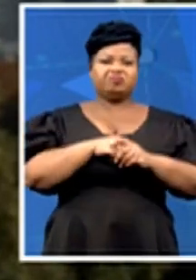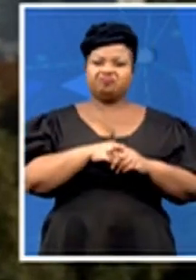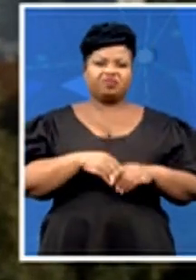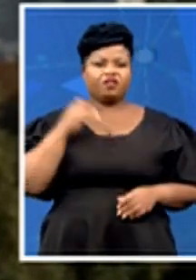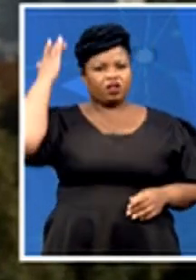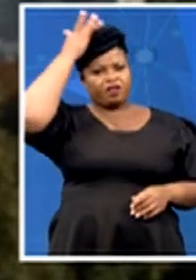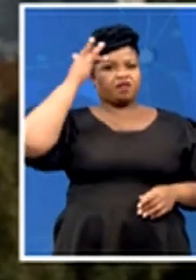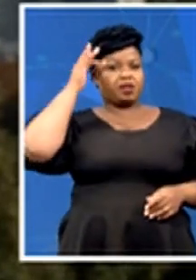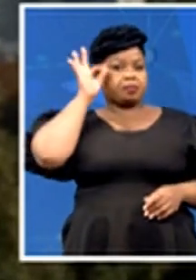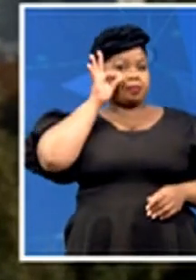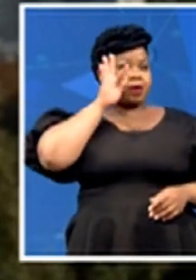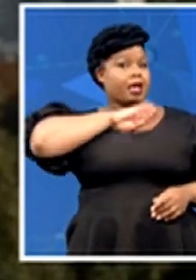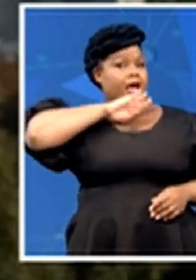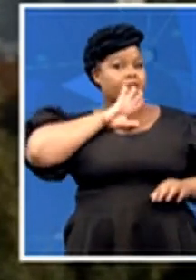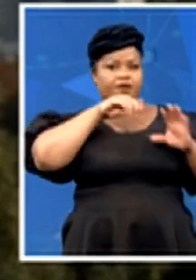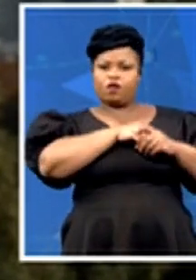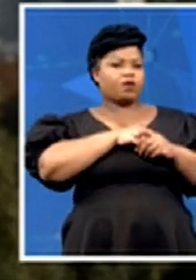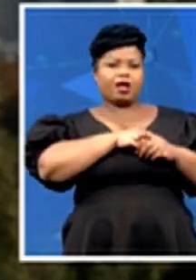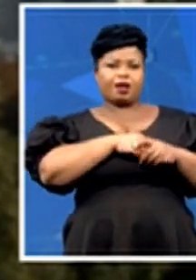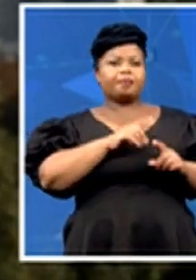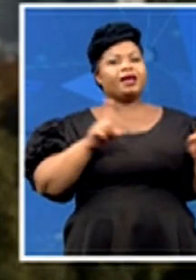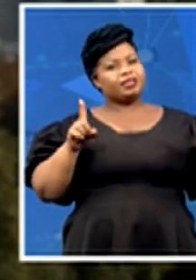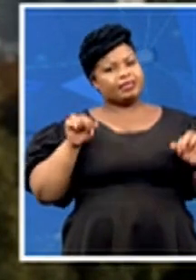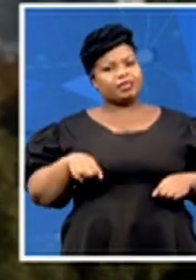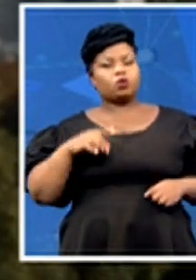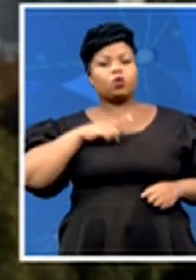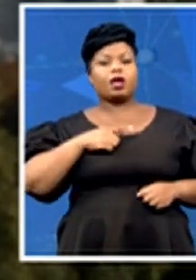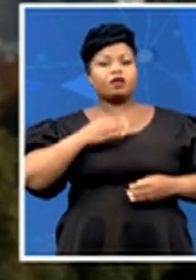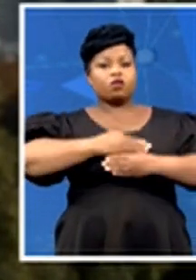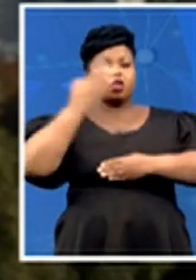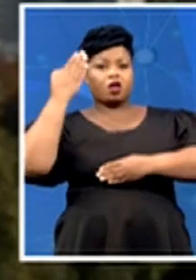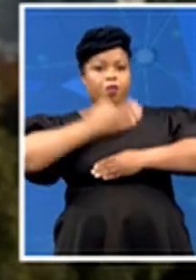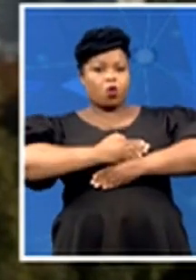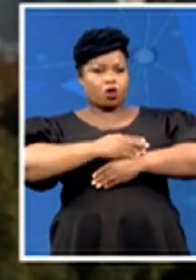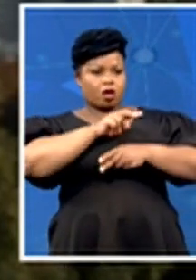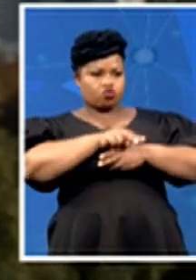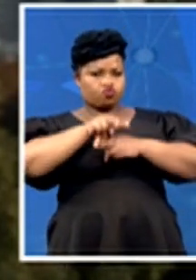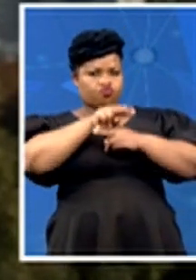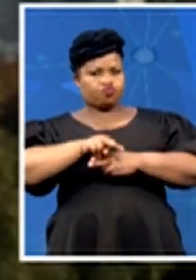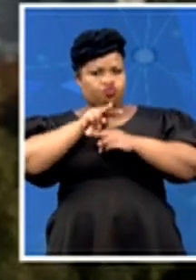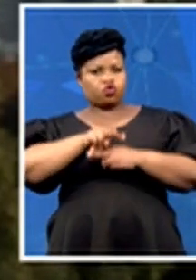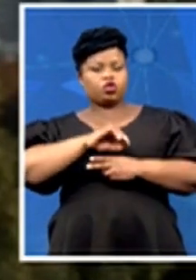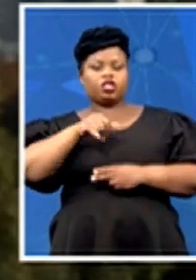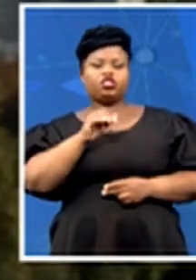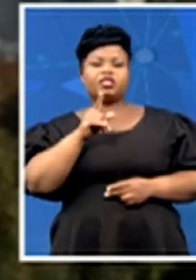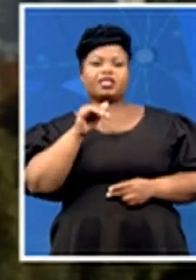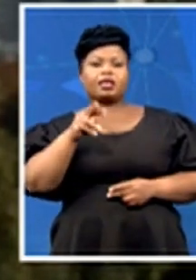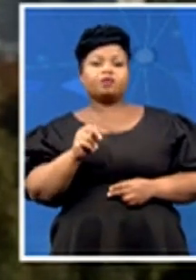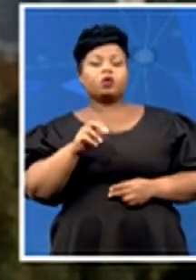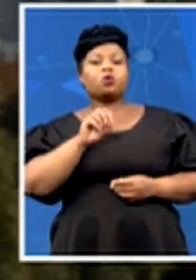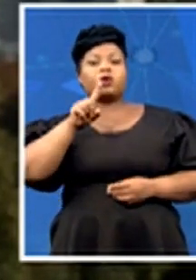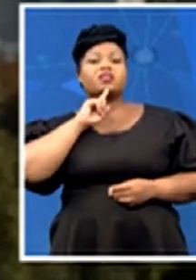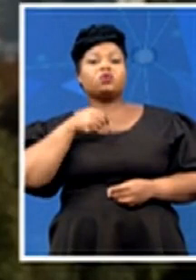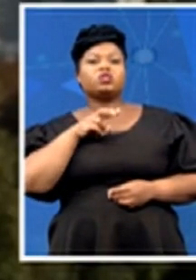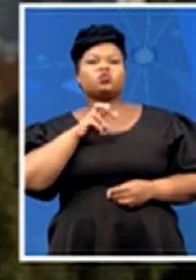is amassing troops on the border with afghanistan afghanistan tajikistan which has a 1200 kilometer long border with the